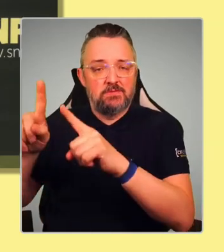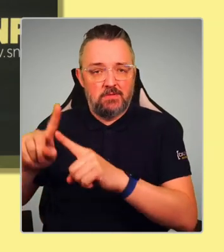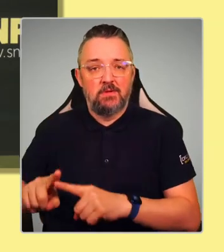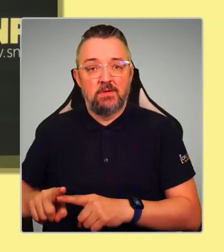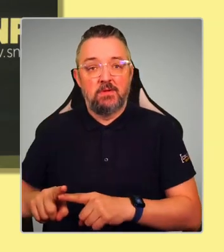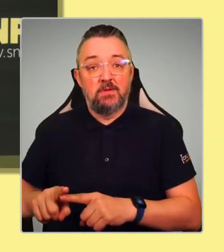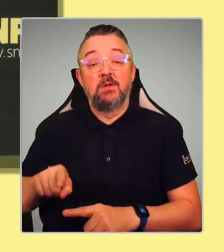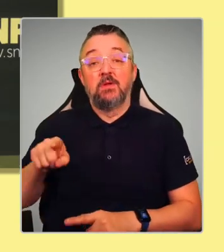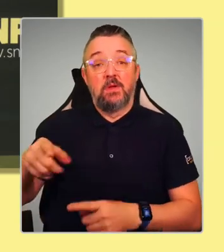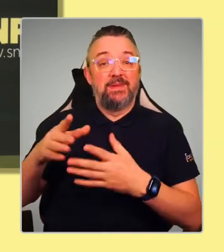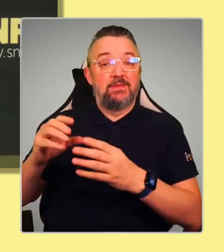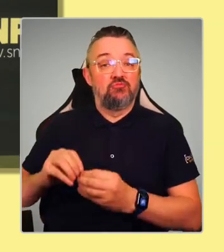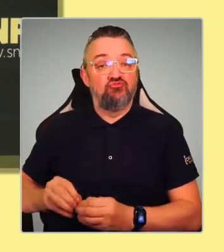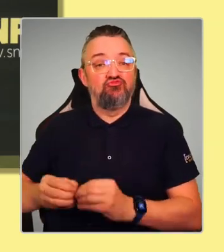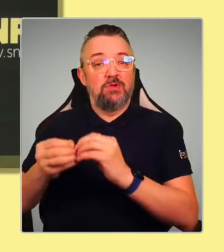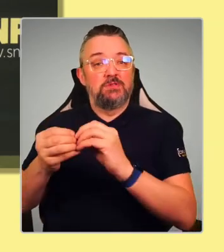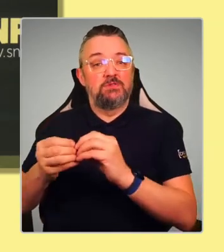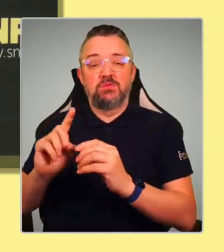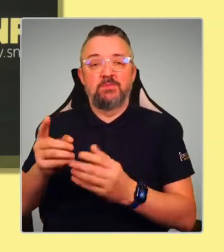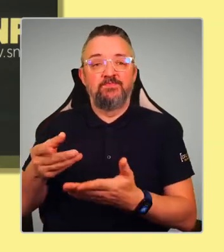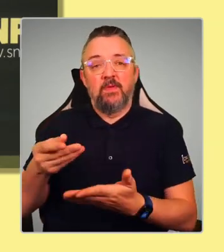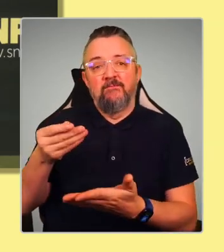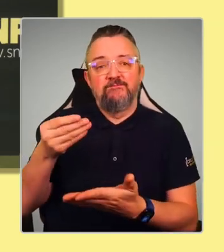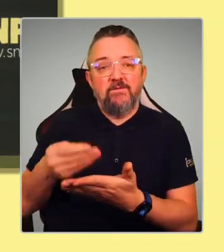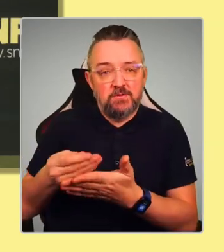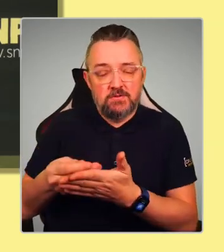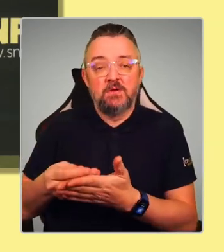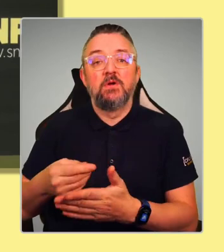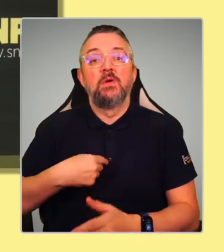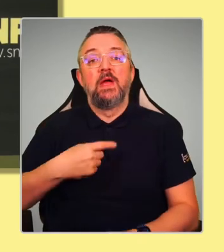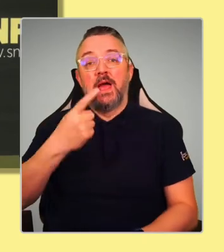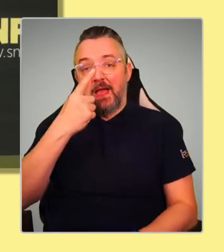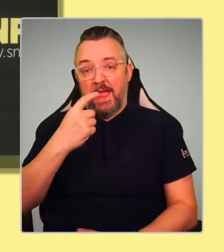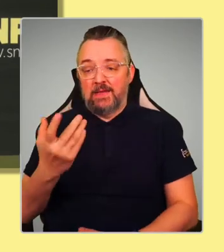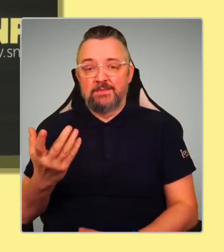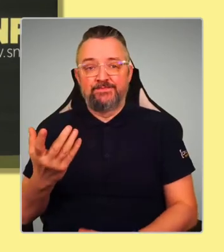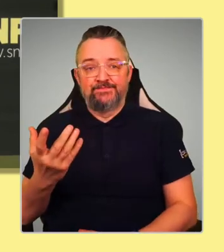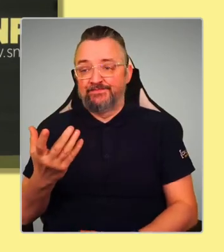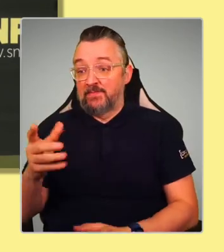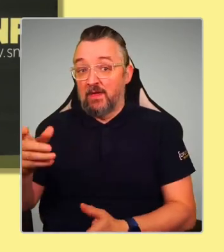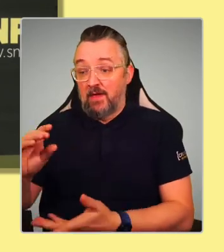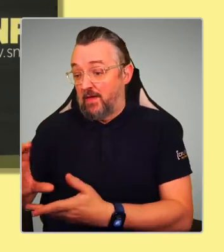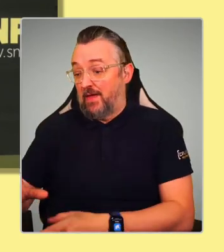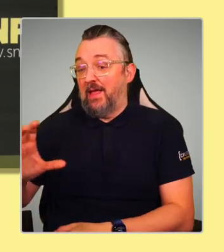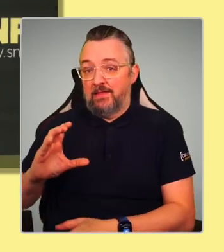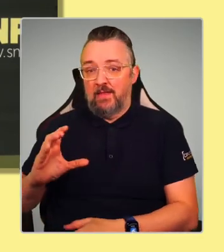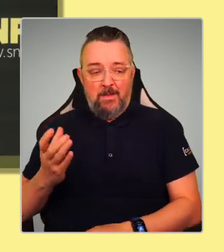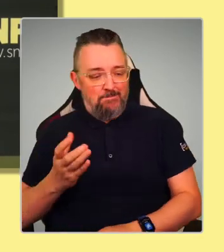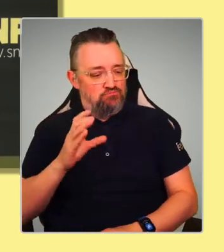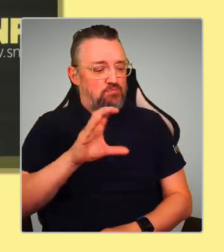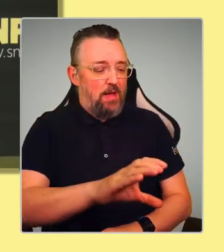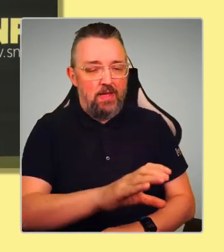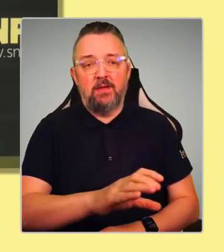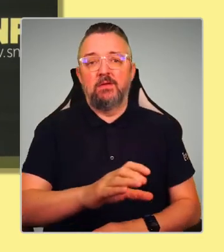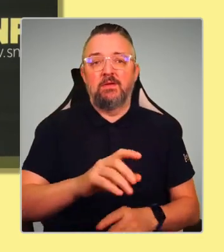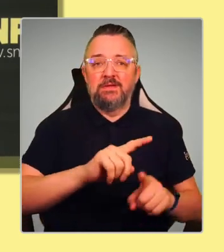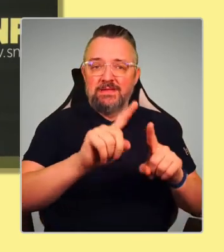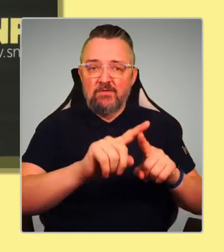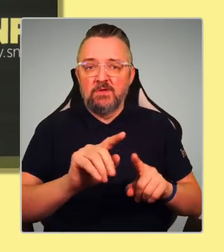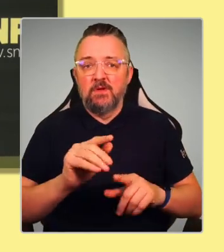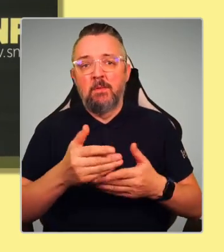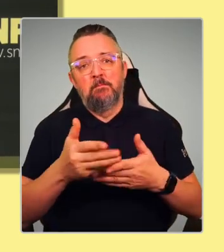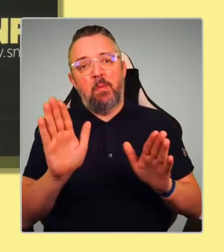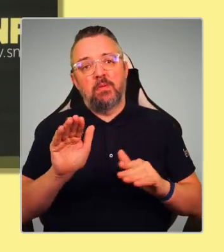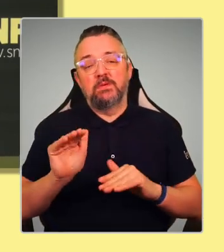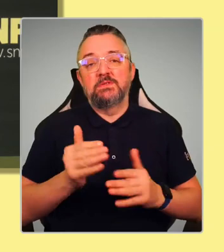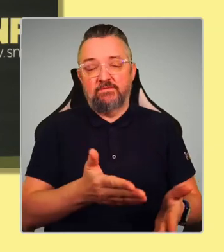the funding that we can reinvest in our public services so that we can reach those people where they're at, rather than expecting them